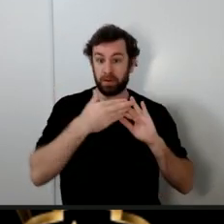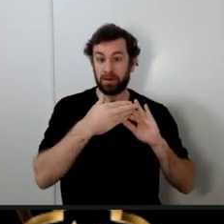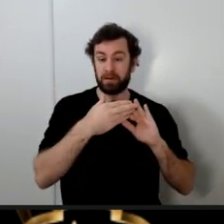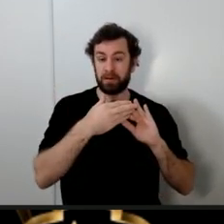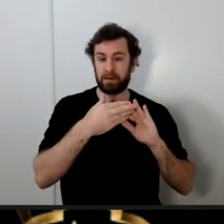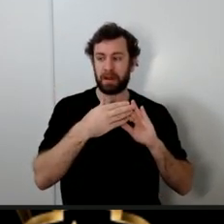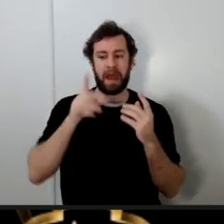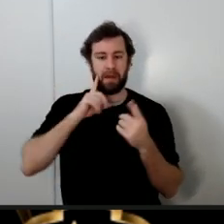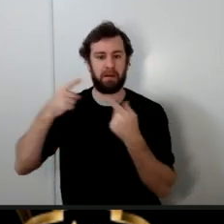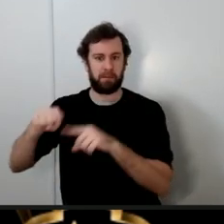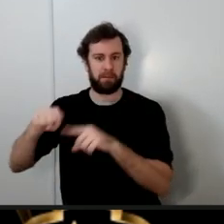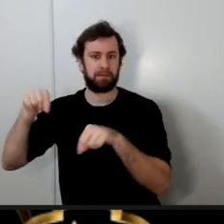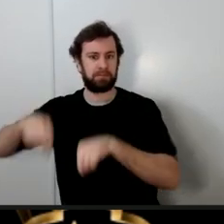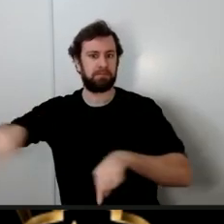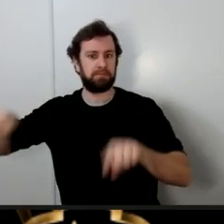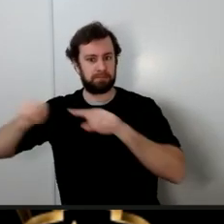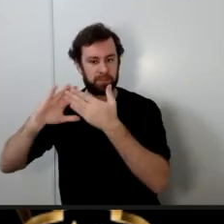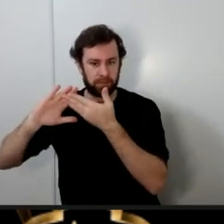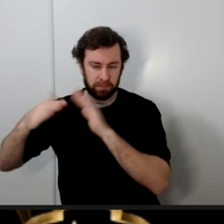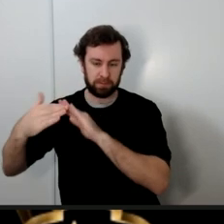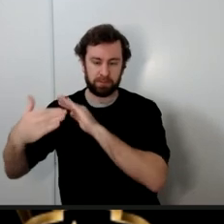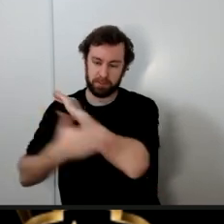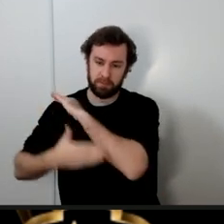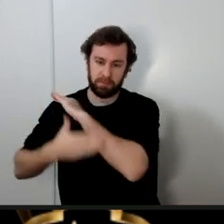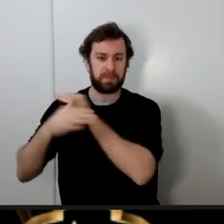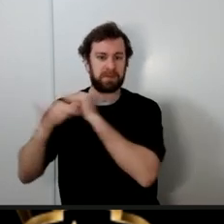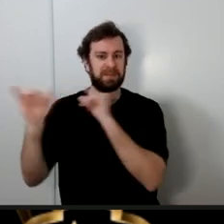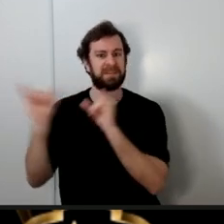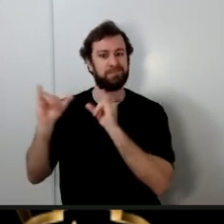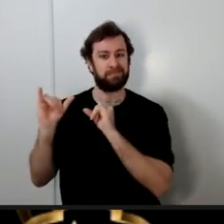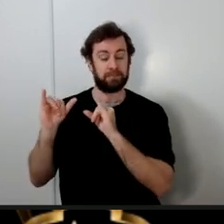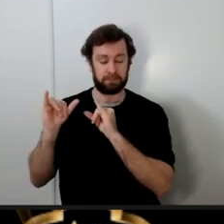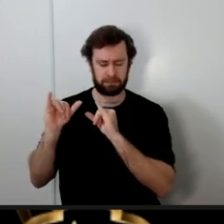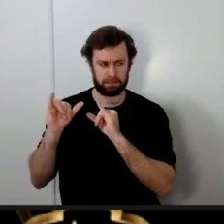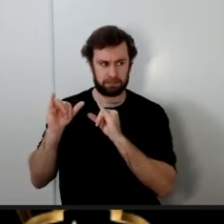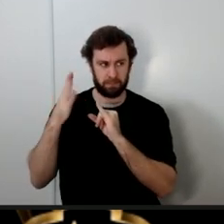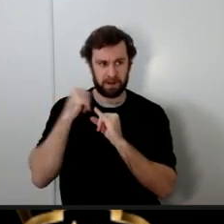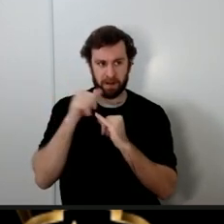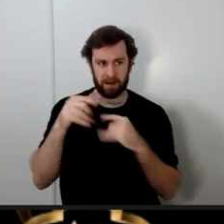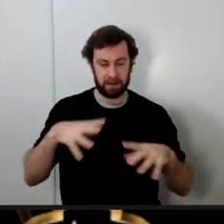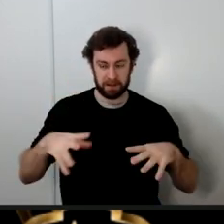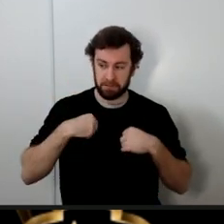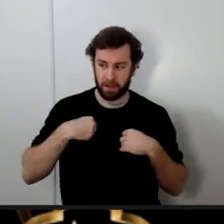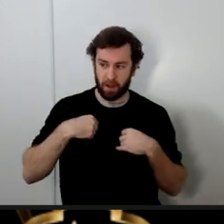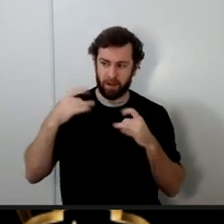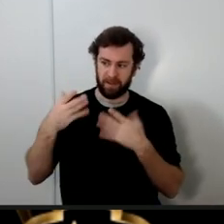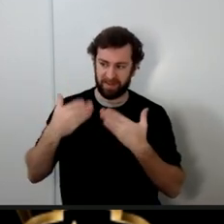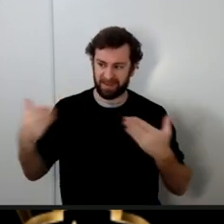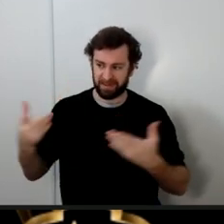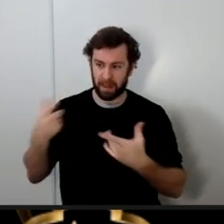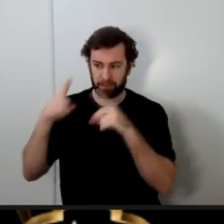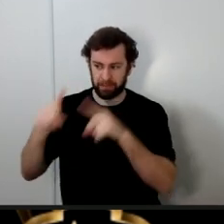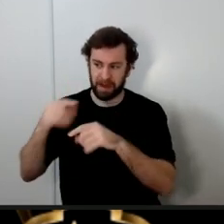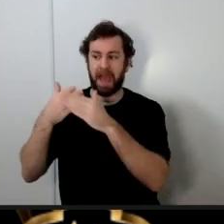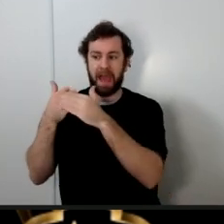would it be impossible for us to accept that disturbing things happened after the prophet remember an